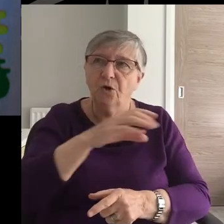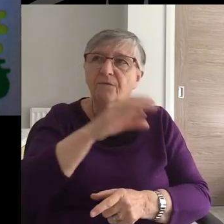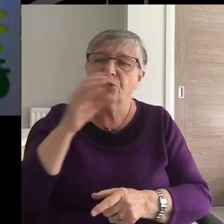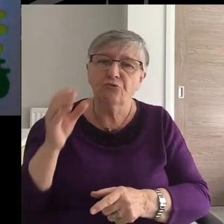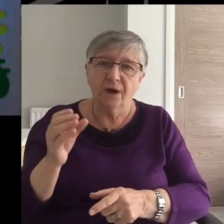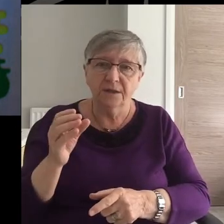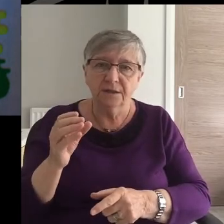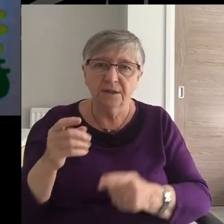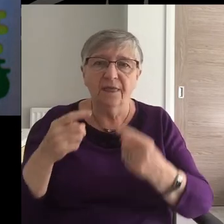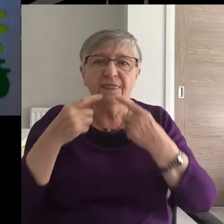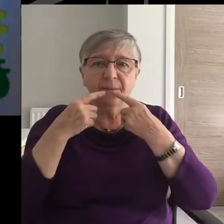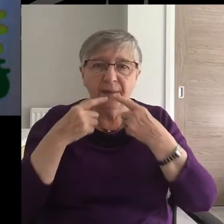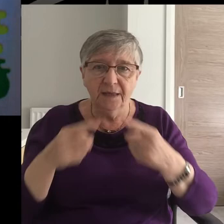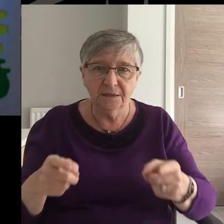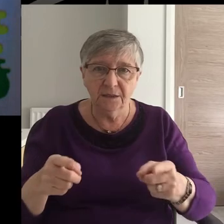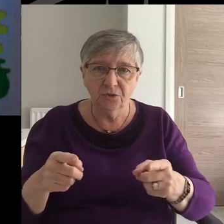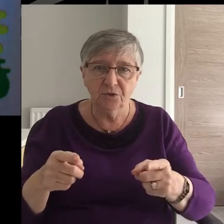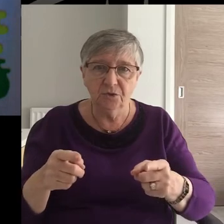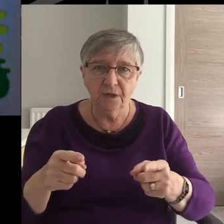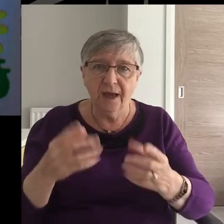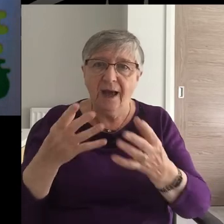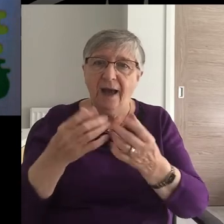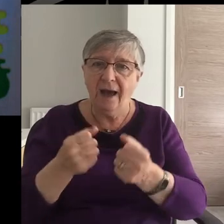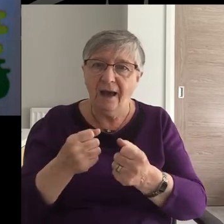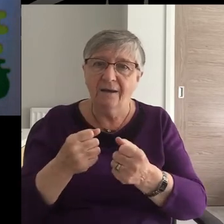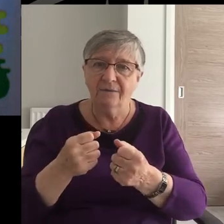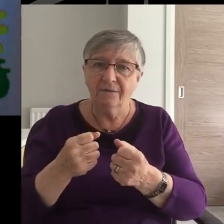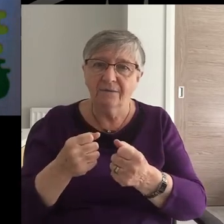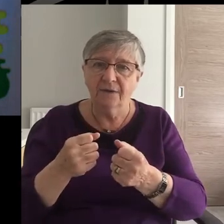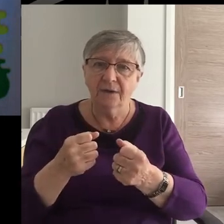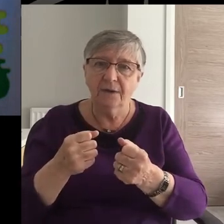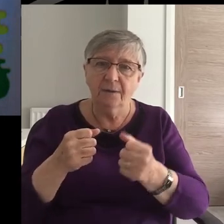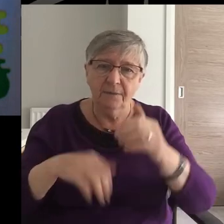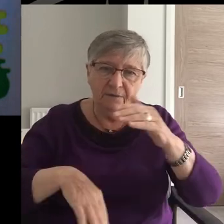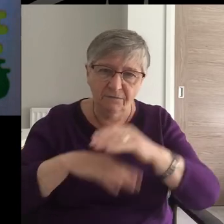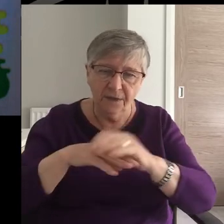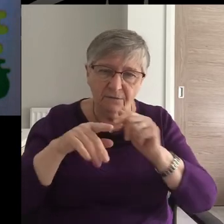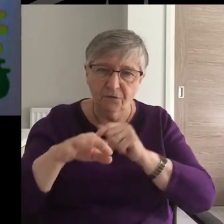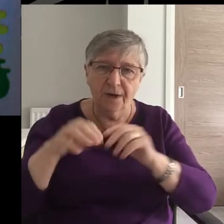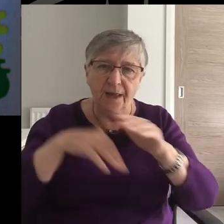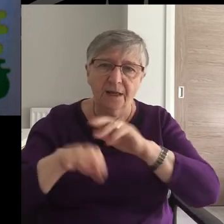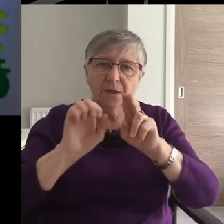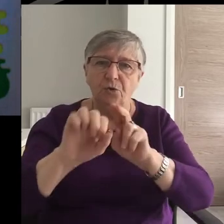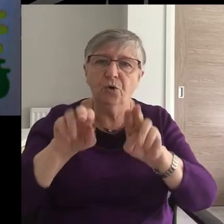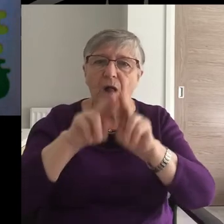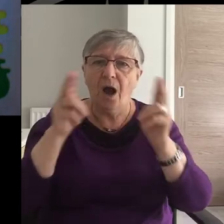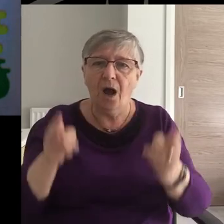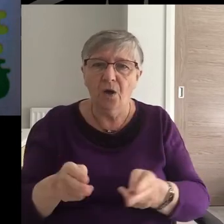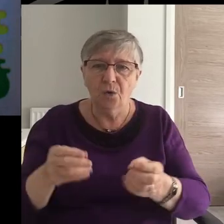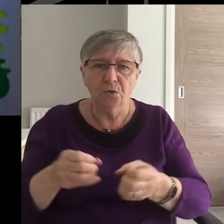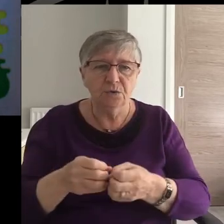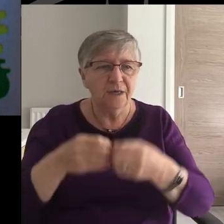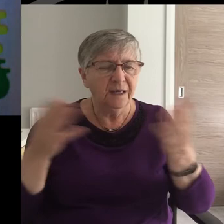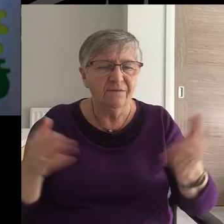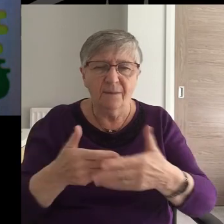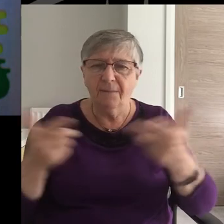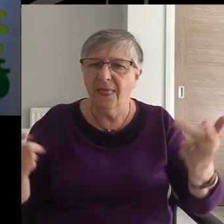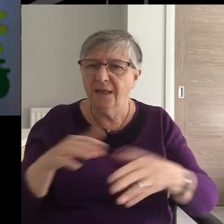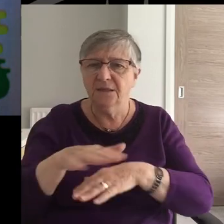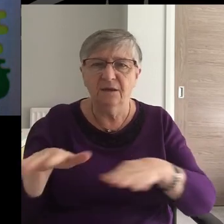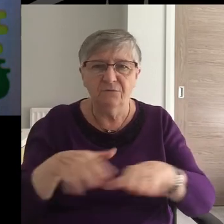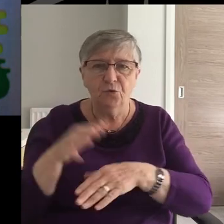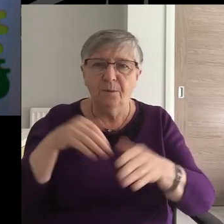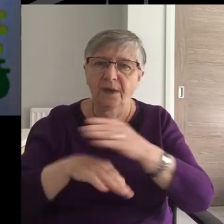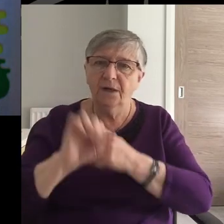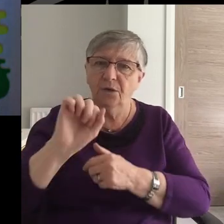Christ, the message, have the run of the house. Give it plenty of room in